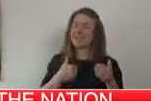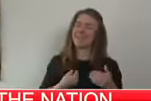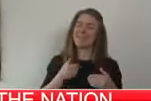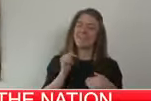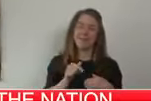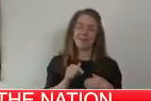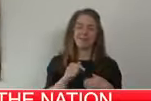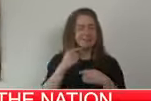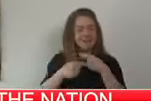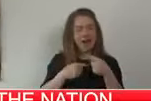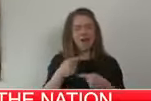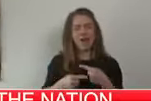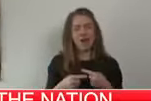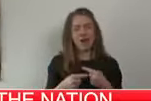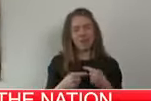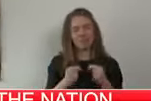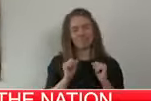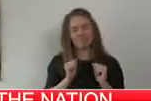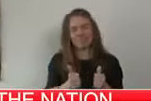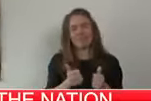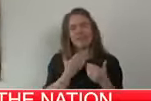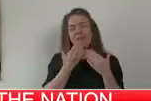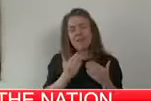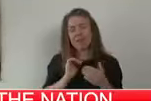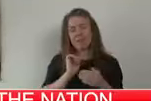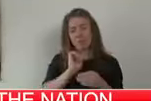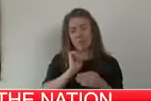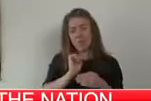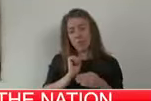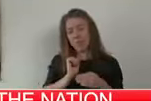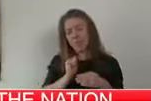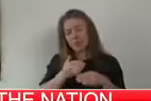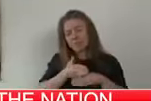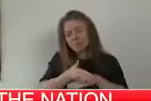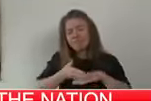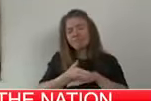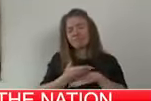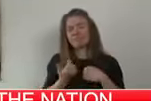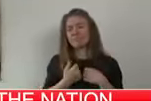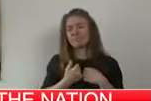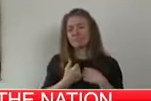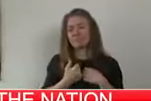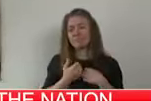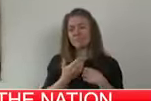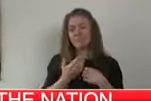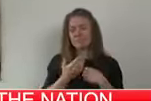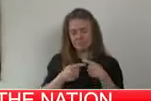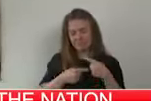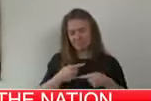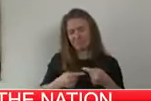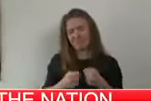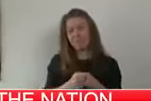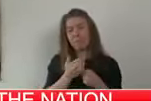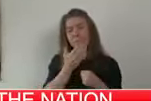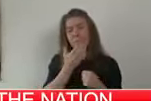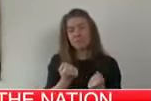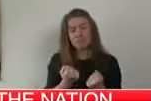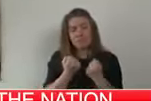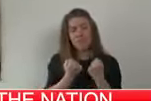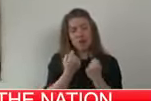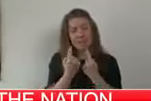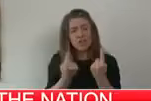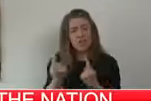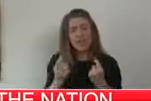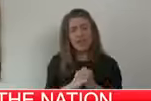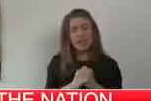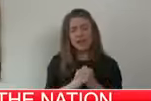important than that? So thank you for all that you're about to do. Please be strong, be kind and